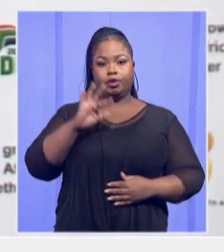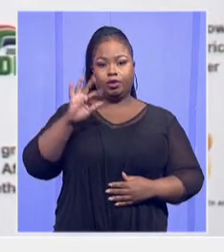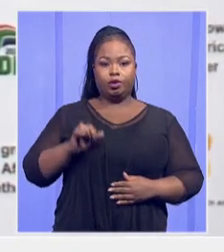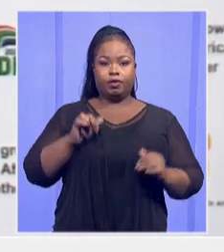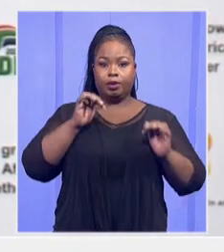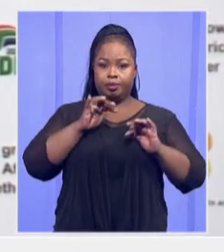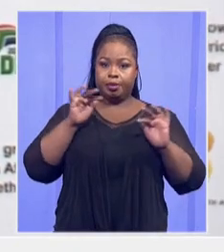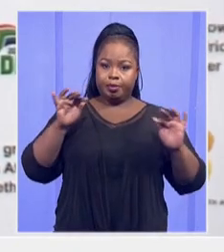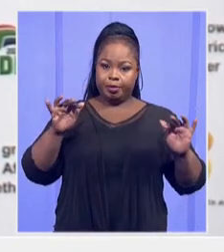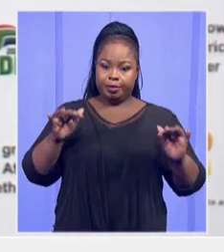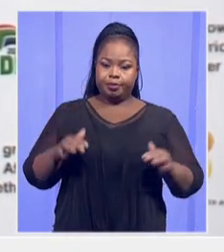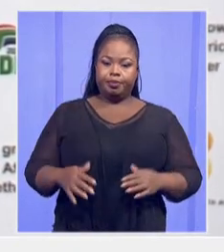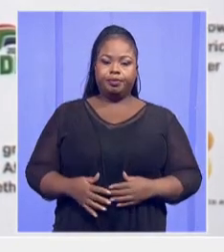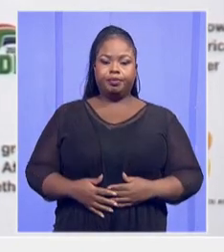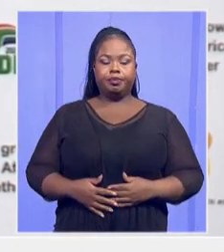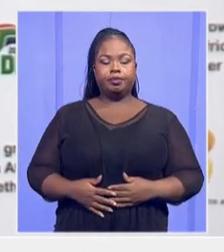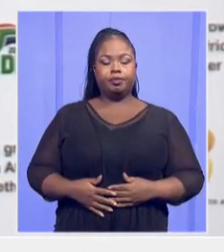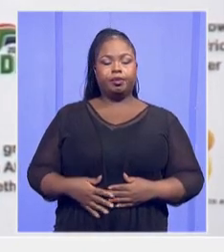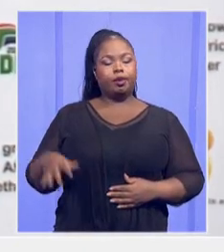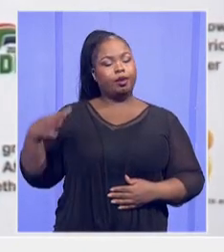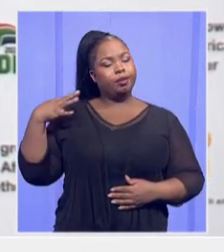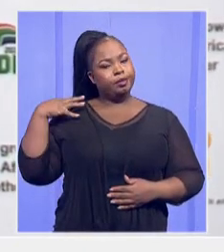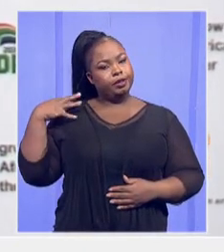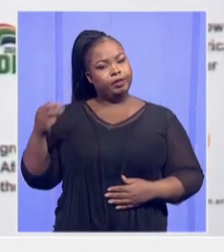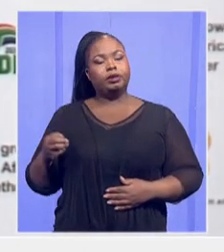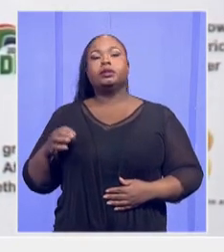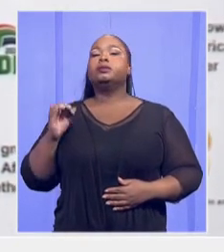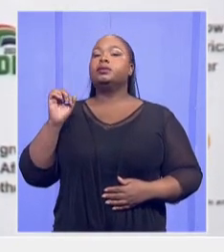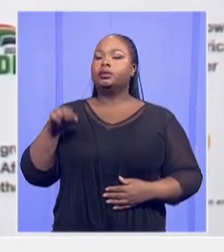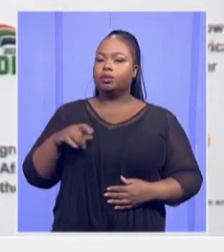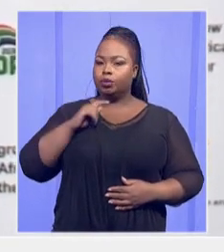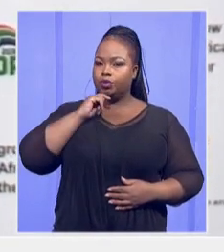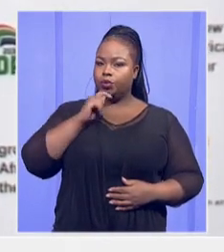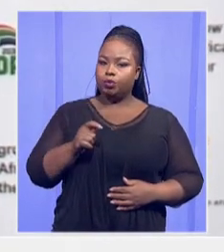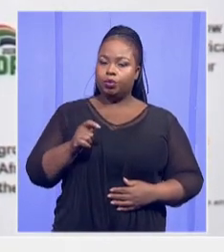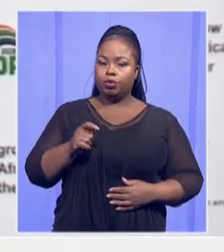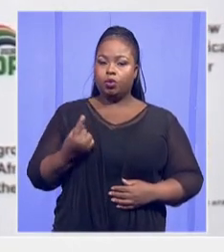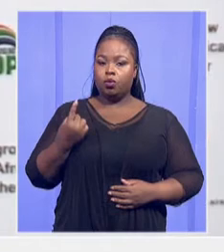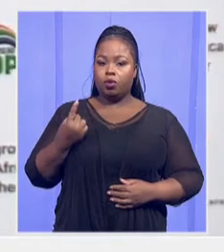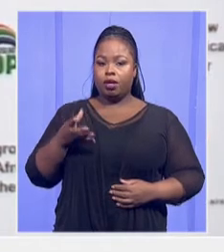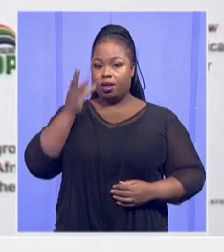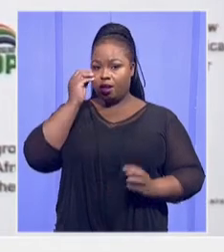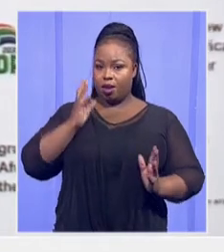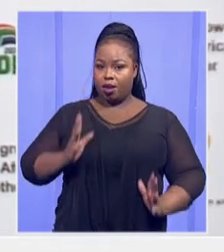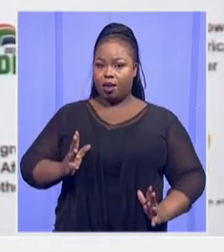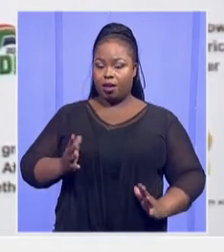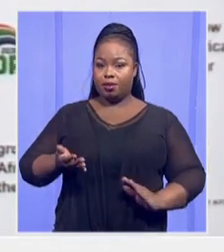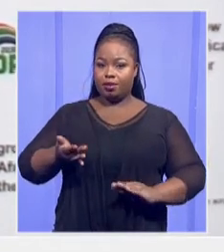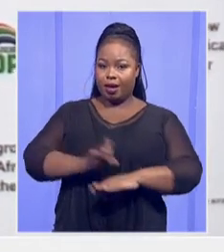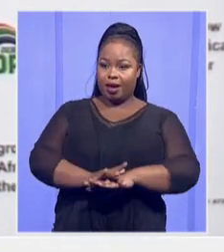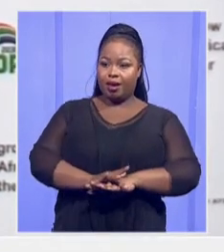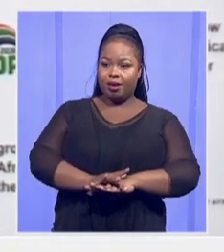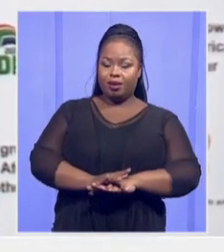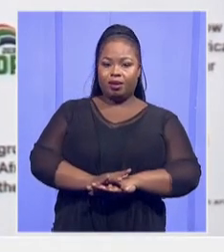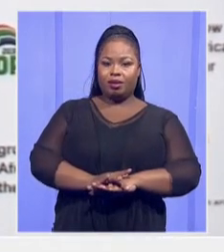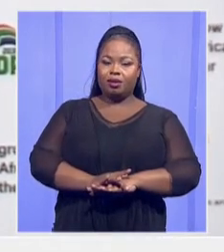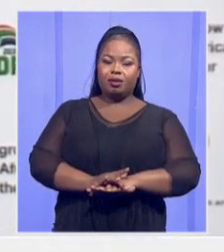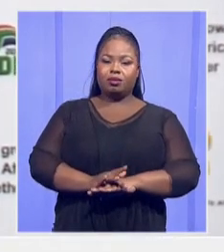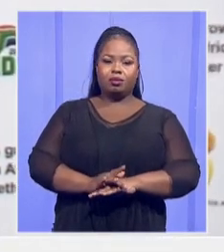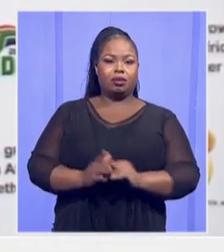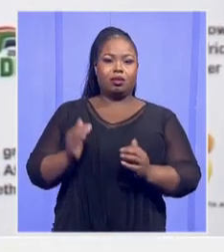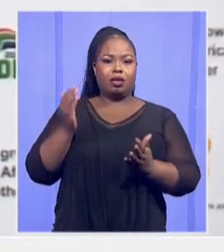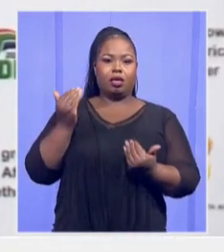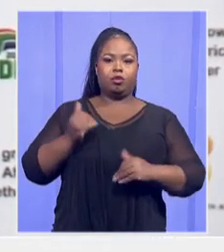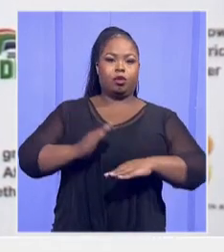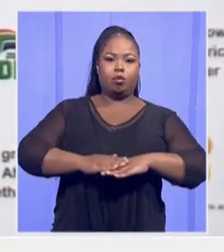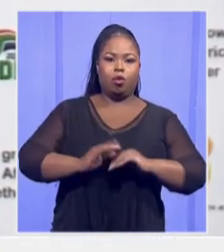I Minister, it is indeed true that the death of one learner is one to many. A sense